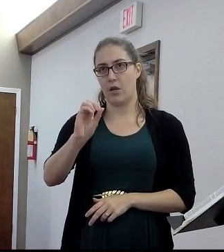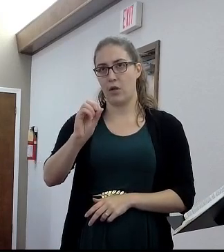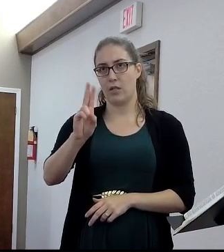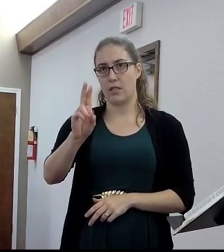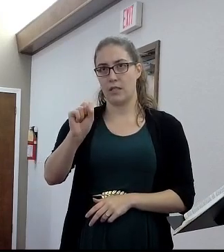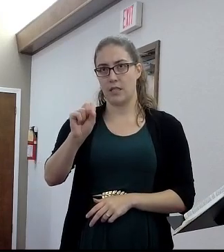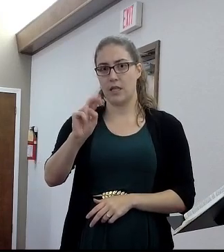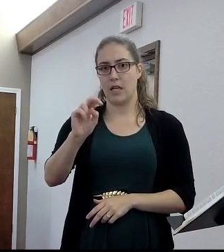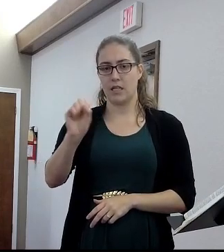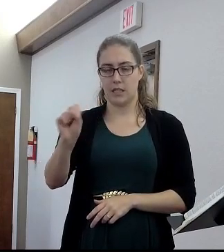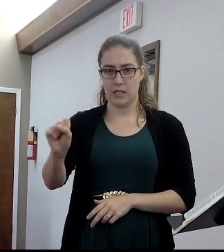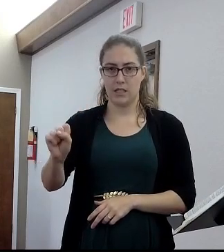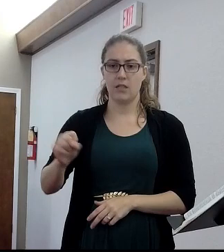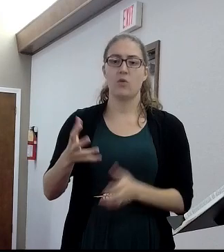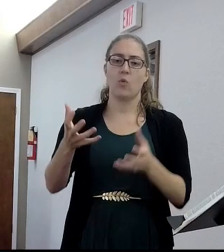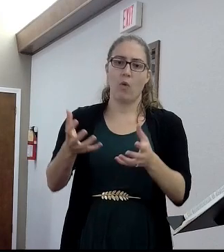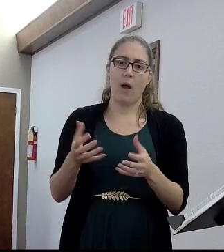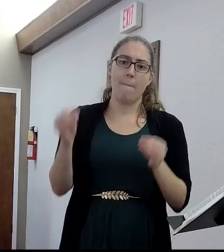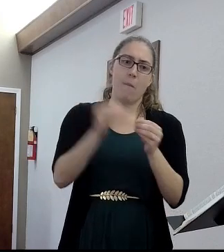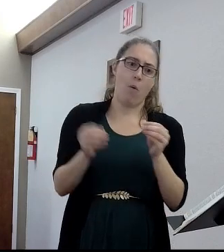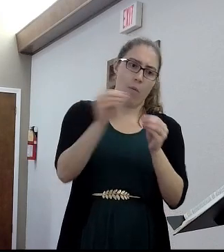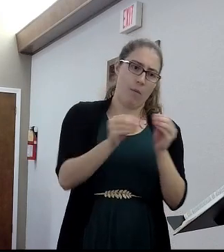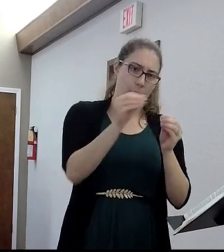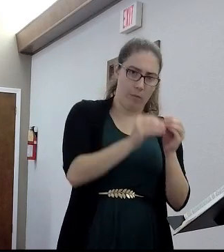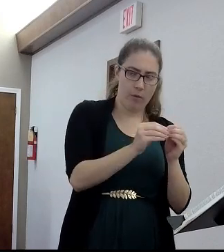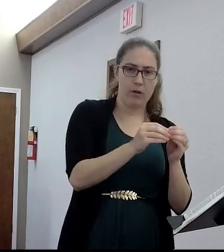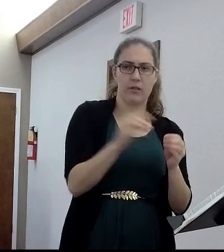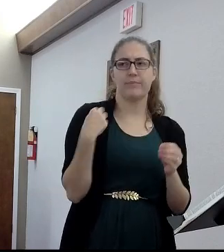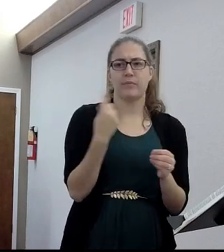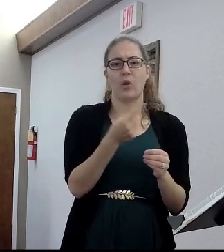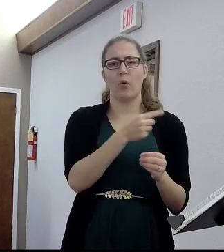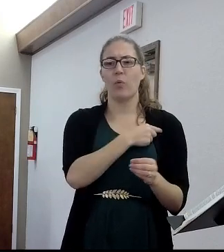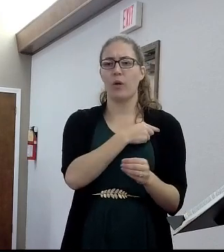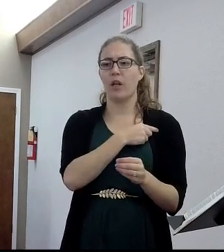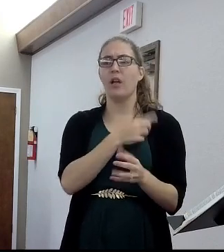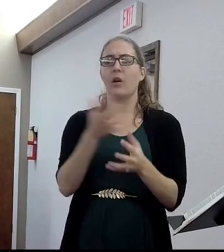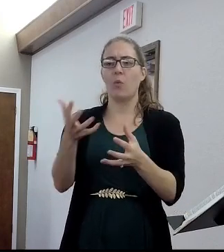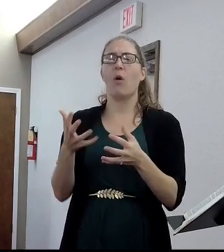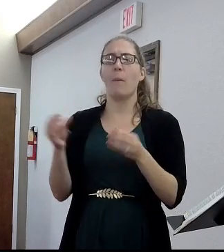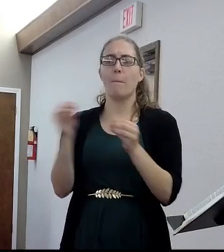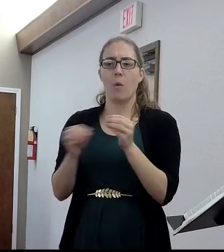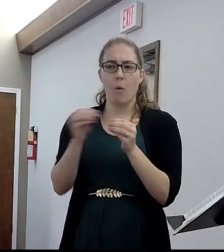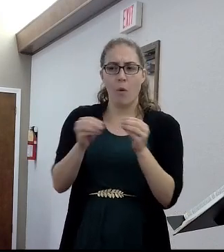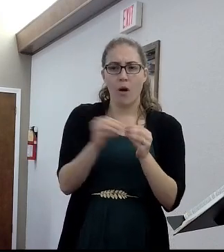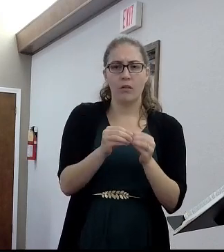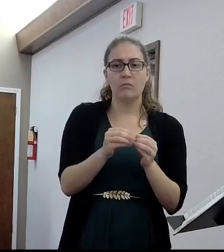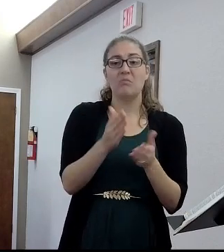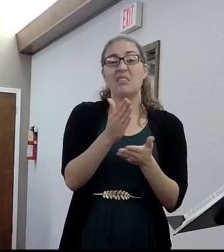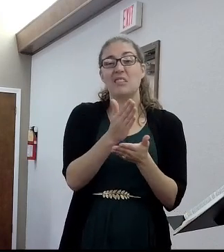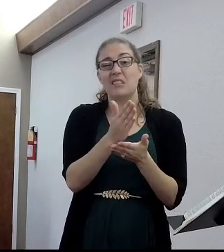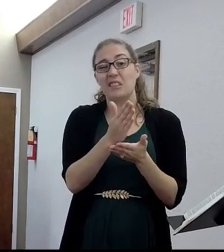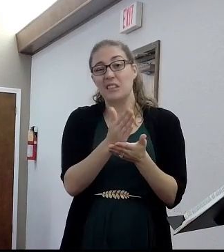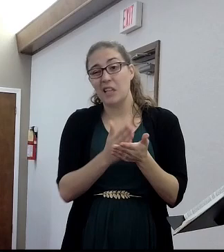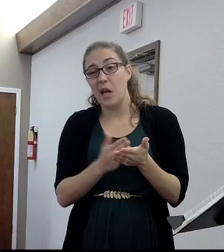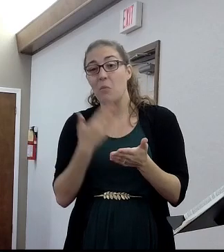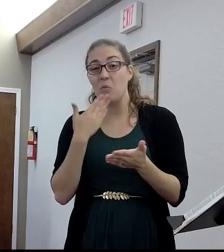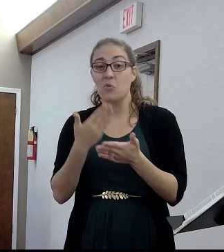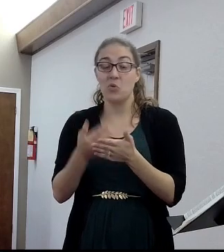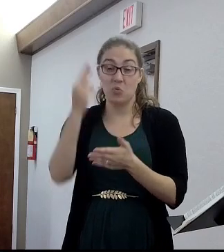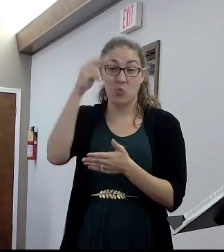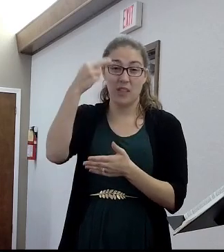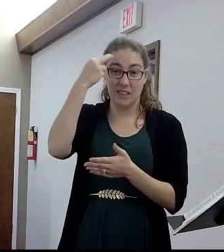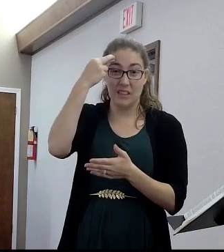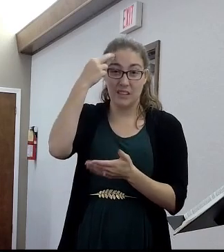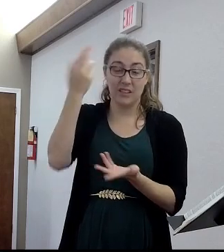you want more, you want more, you want more. And quite frankly, we want more for many good reasons sometimes. Not always, altruistic reasons, but